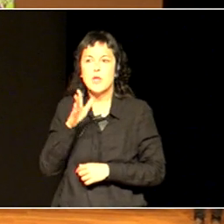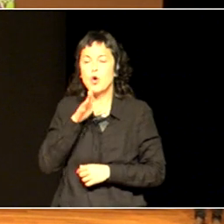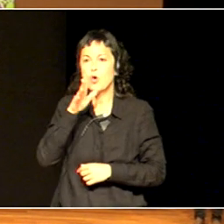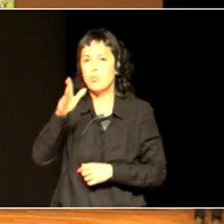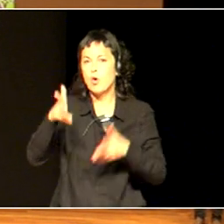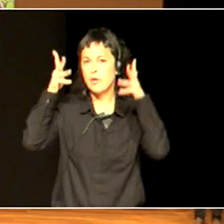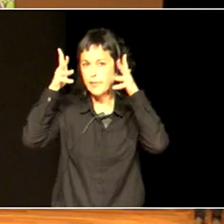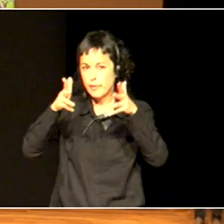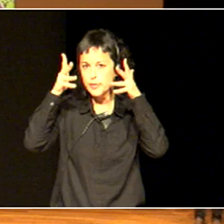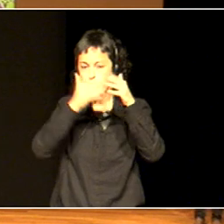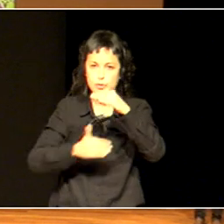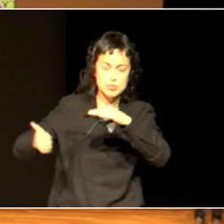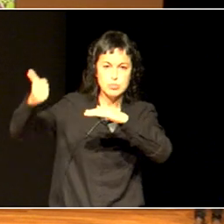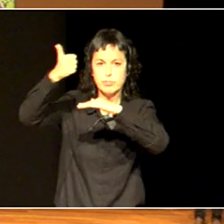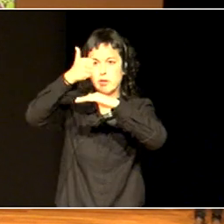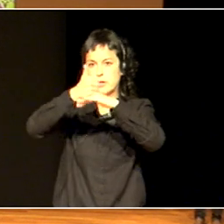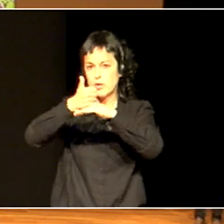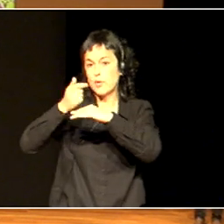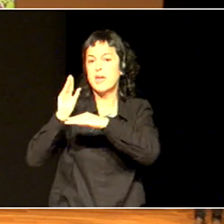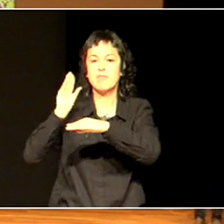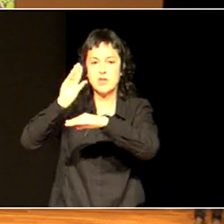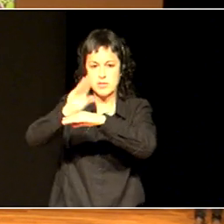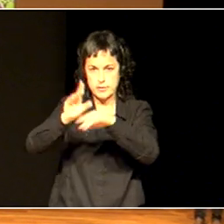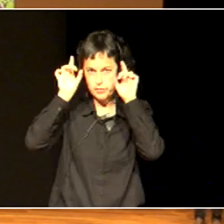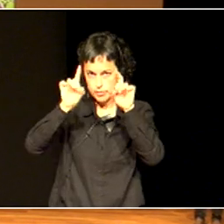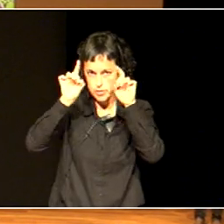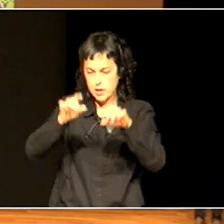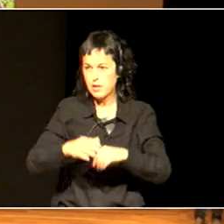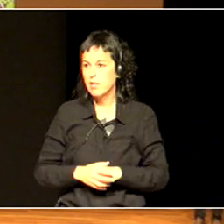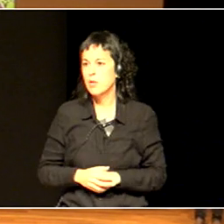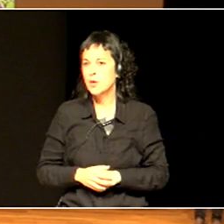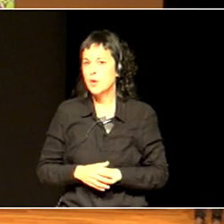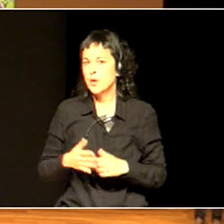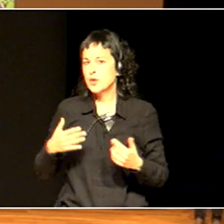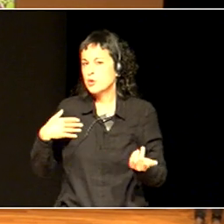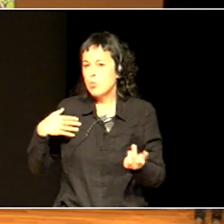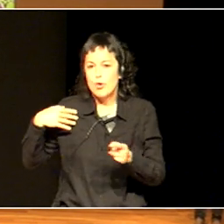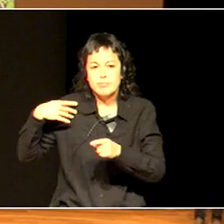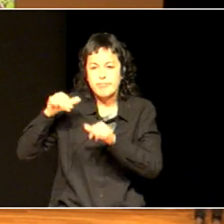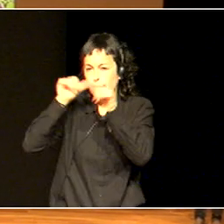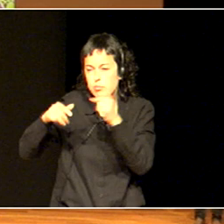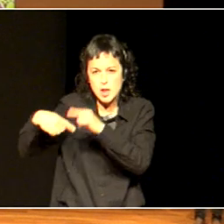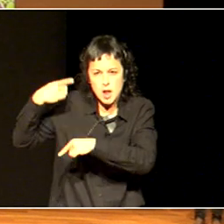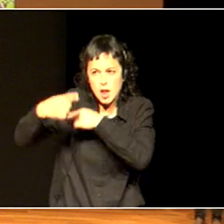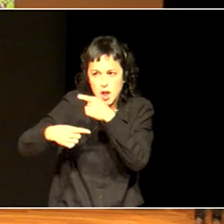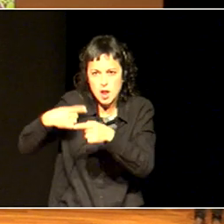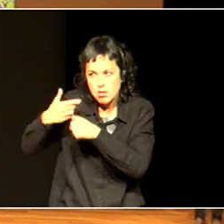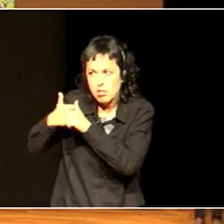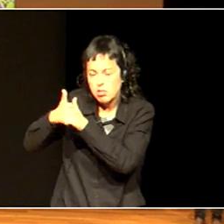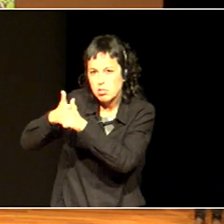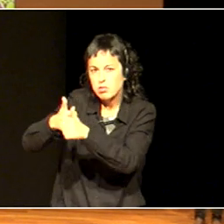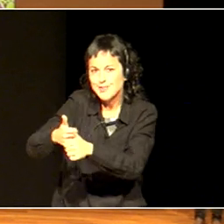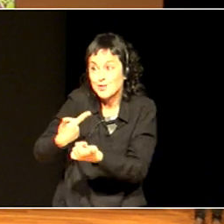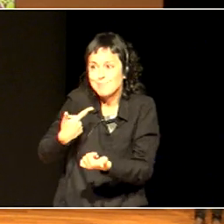route and we're scared of taking risks. It's all about doing and not thinking. This is from a senior